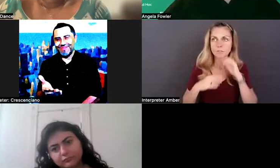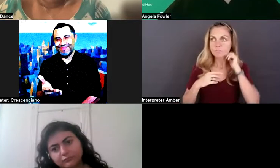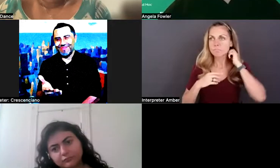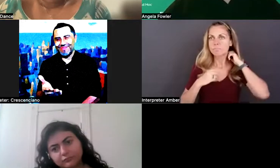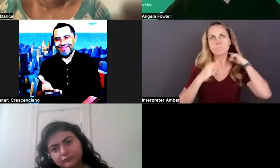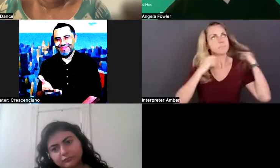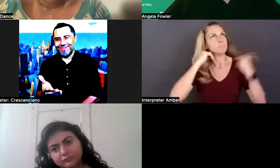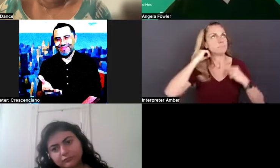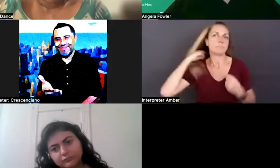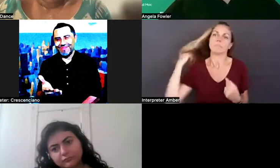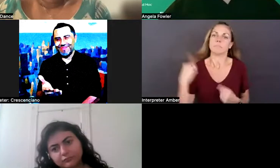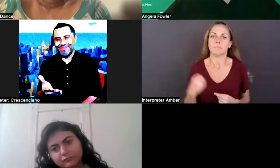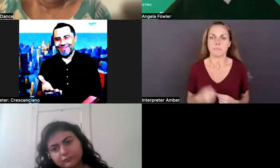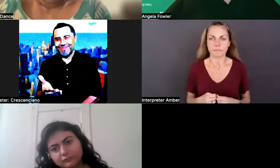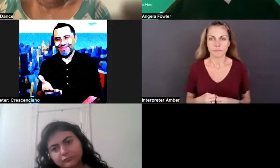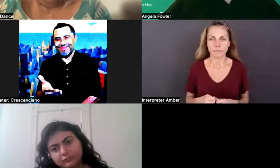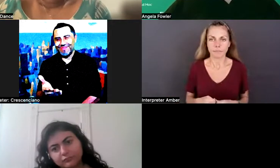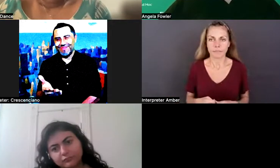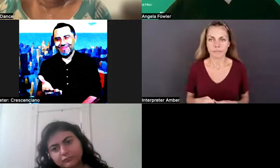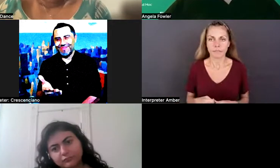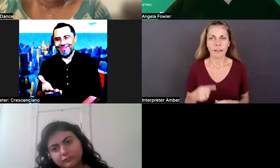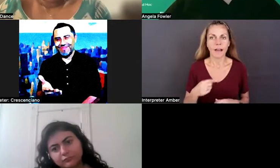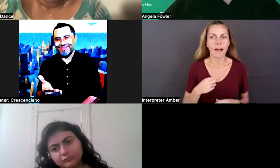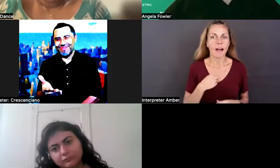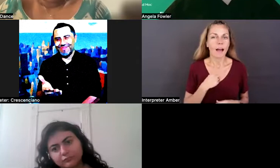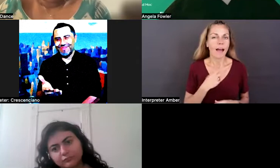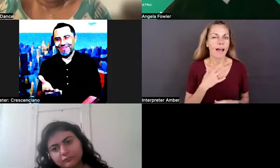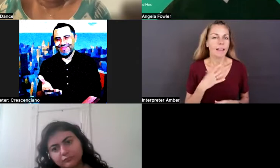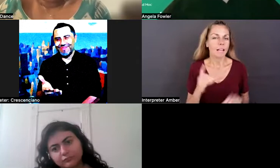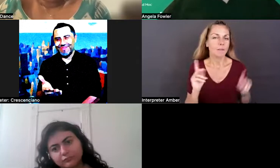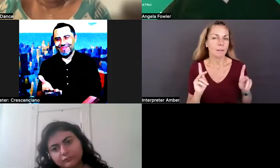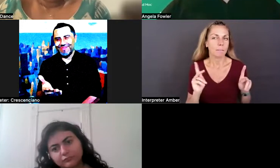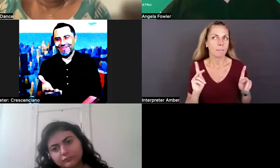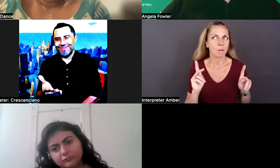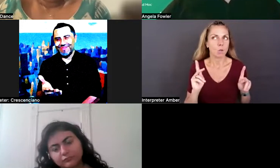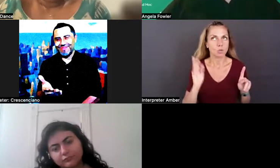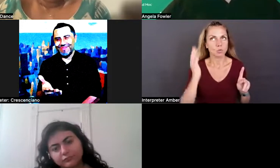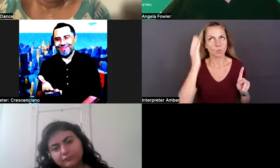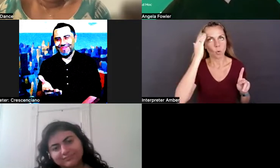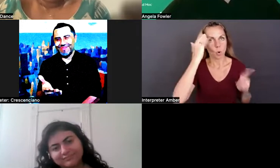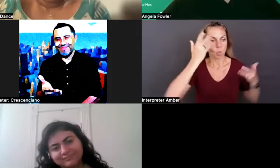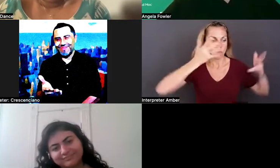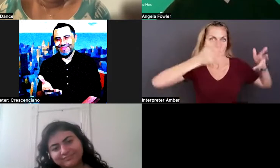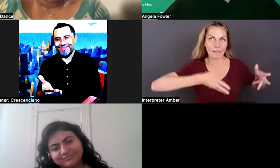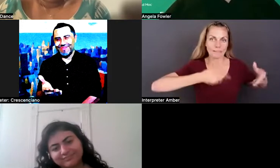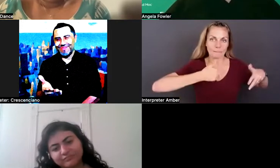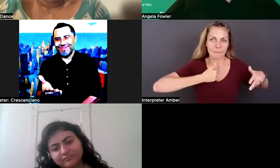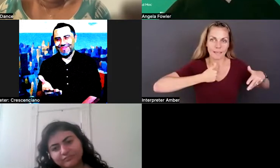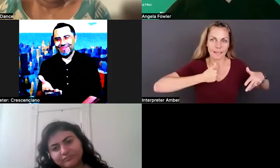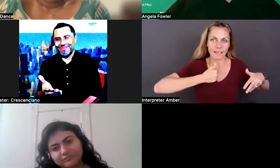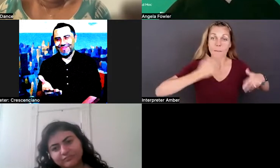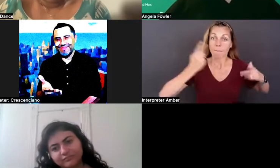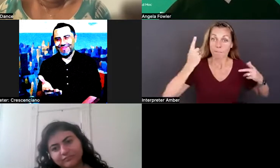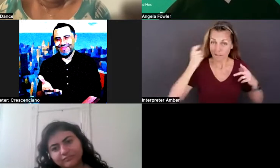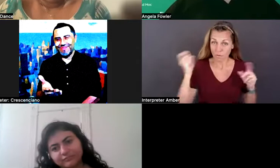get, have people know the rest of me, know me for what I can do. Because when people see a